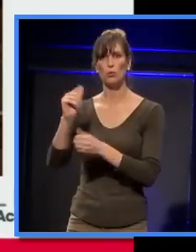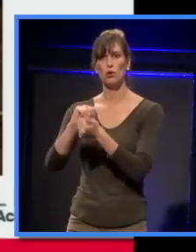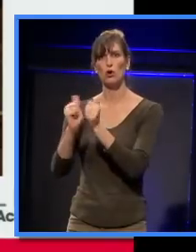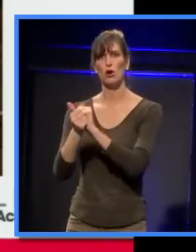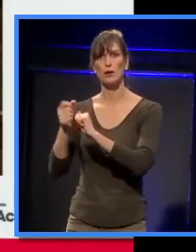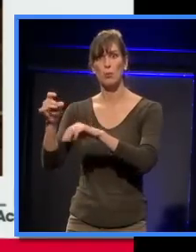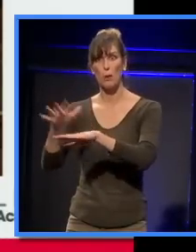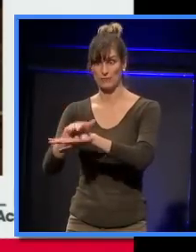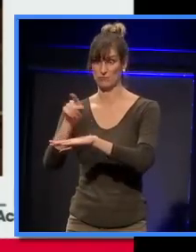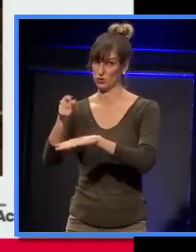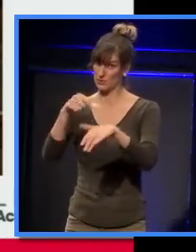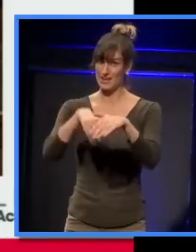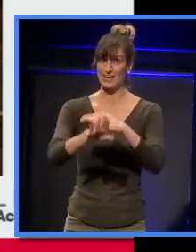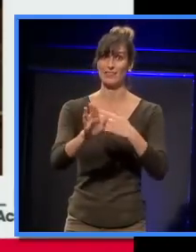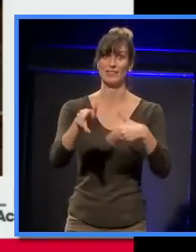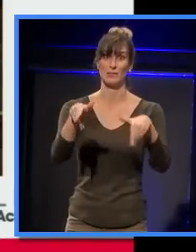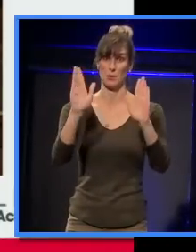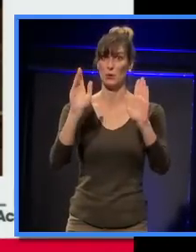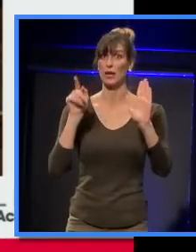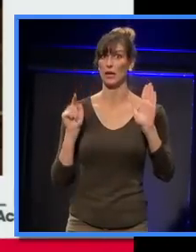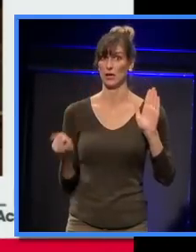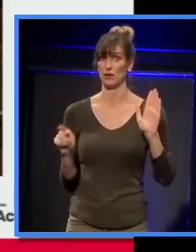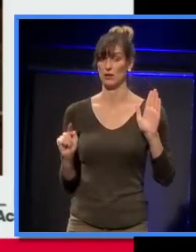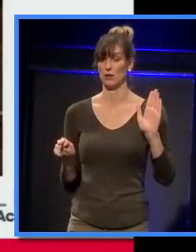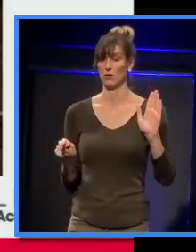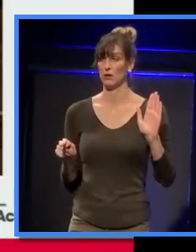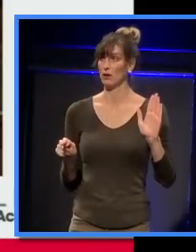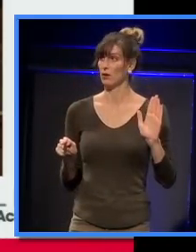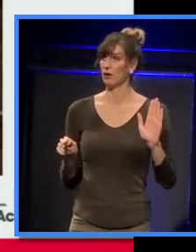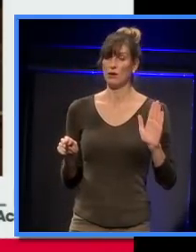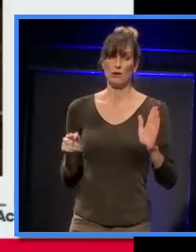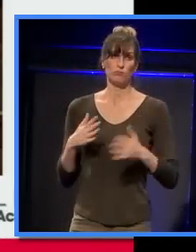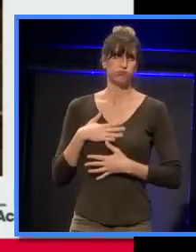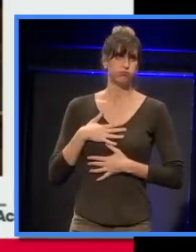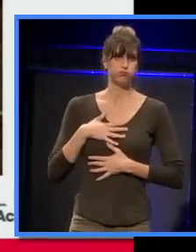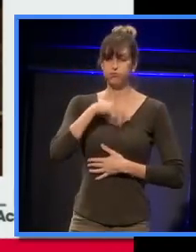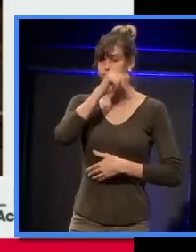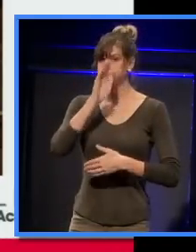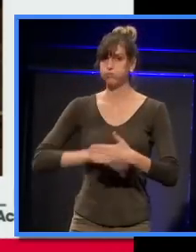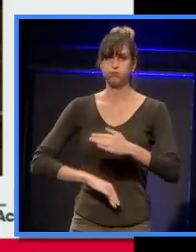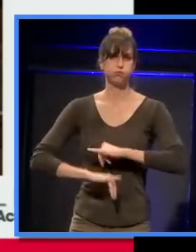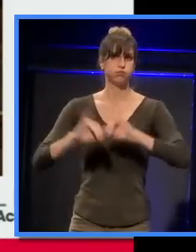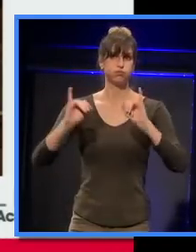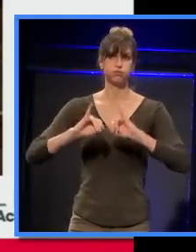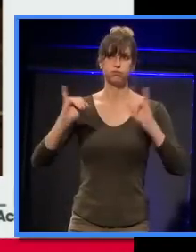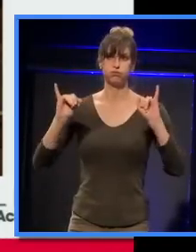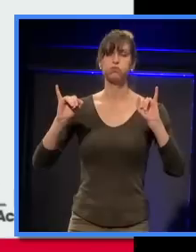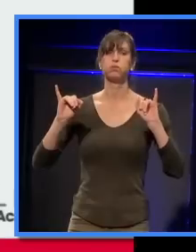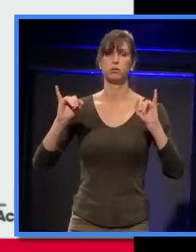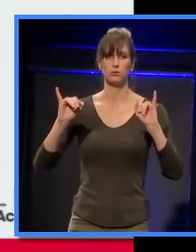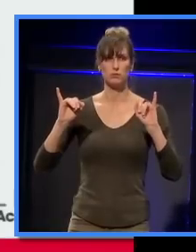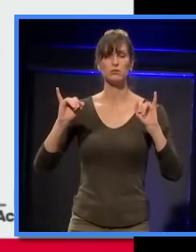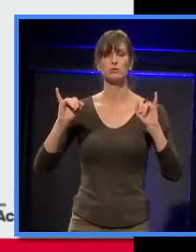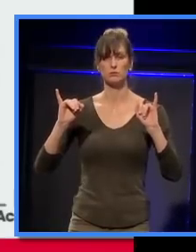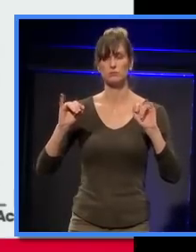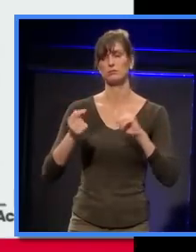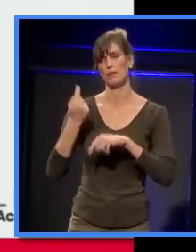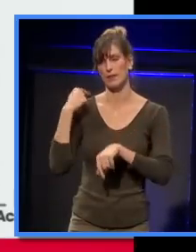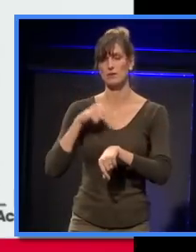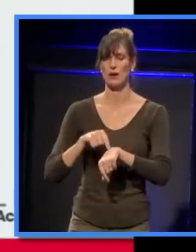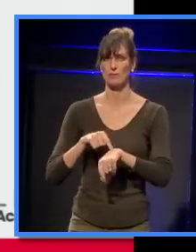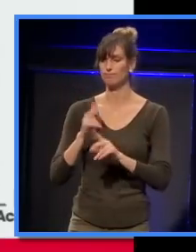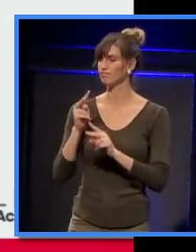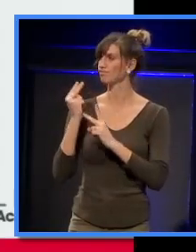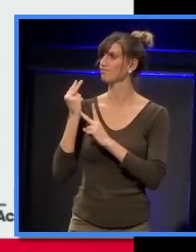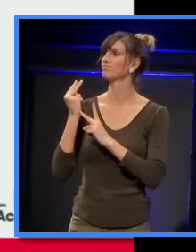in the building. And it was just a horrible experience and an incredible place to be at the time.